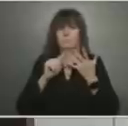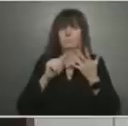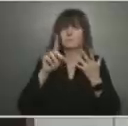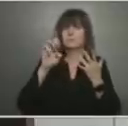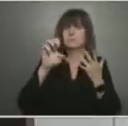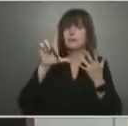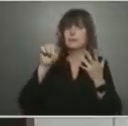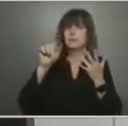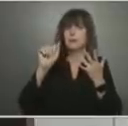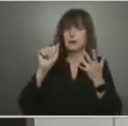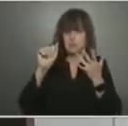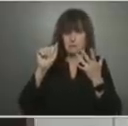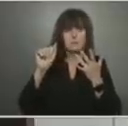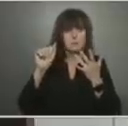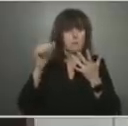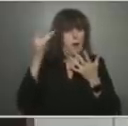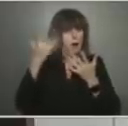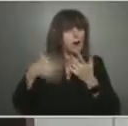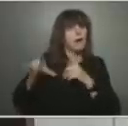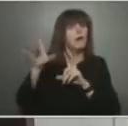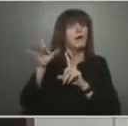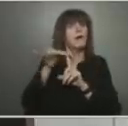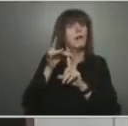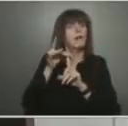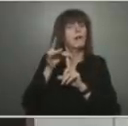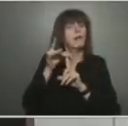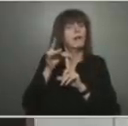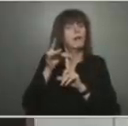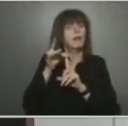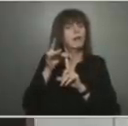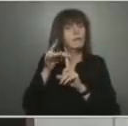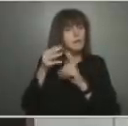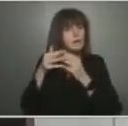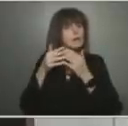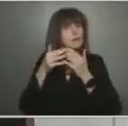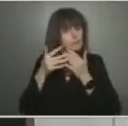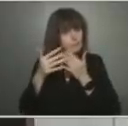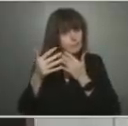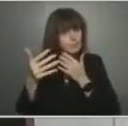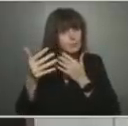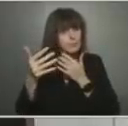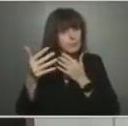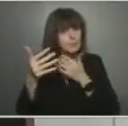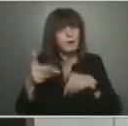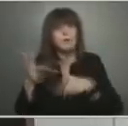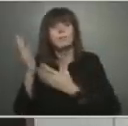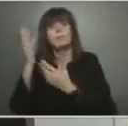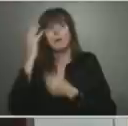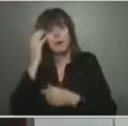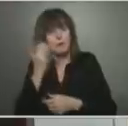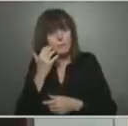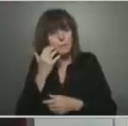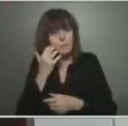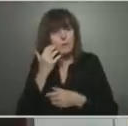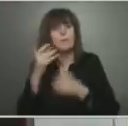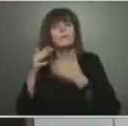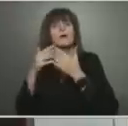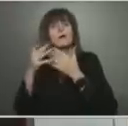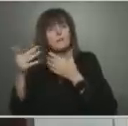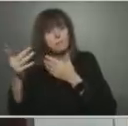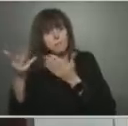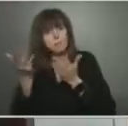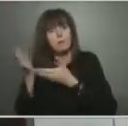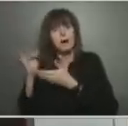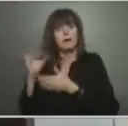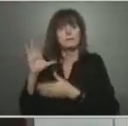Have you been able to see the data on that, to see whether it's just the volumes of Omicron that's causing these high numbers or whether Delta